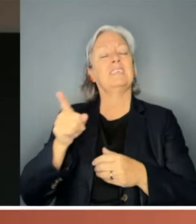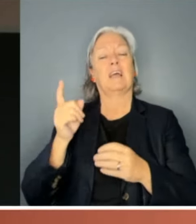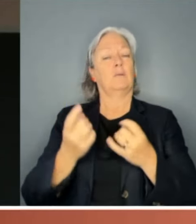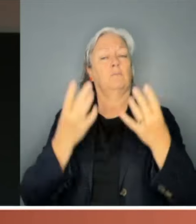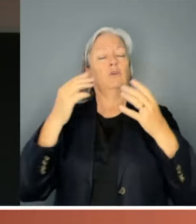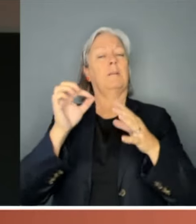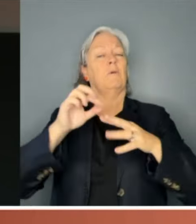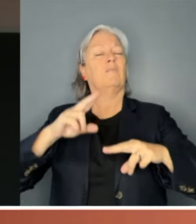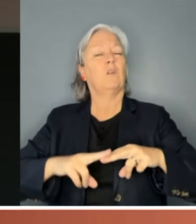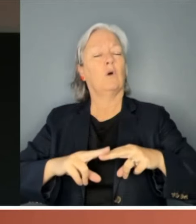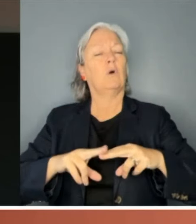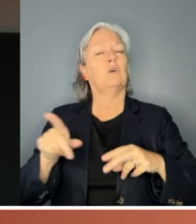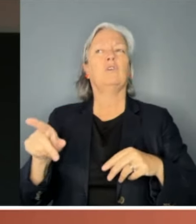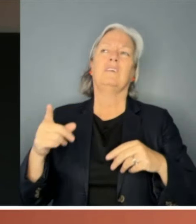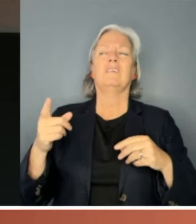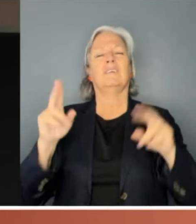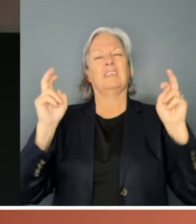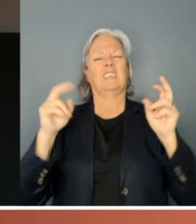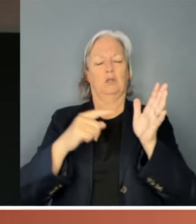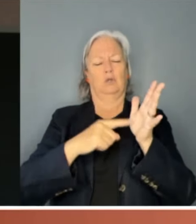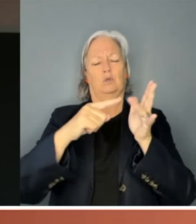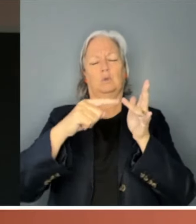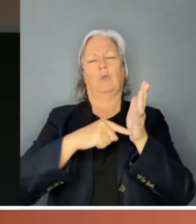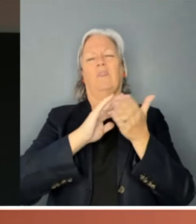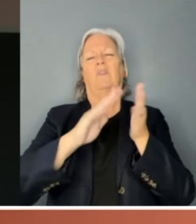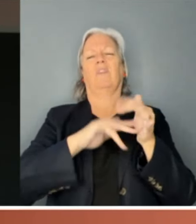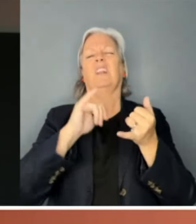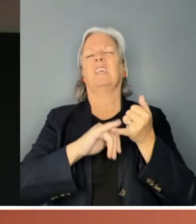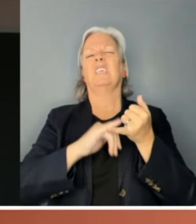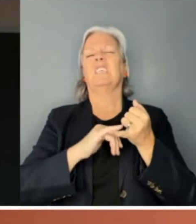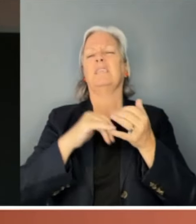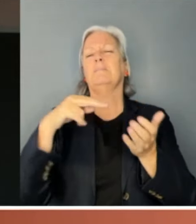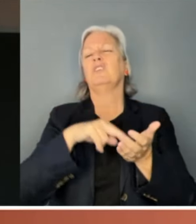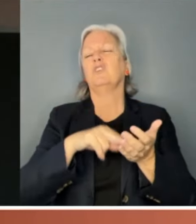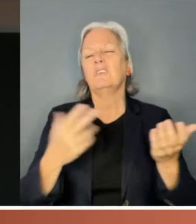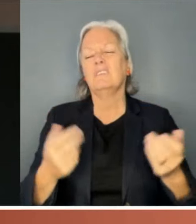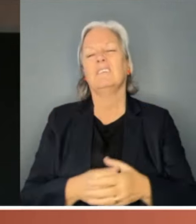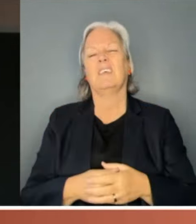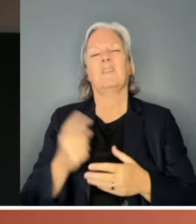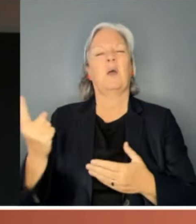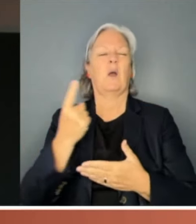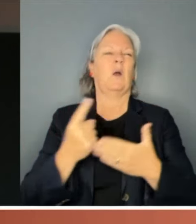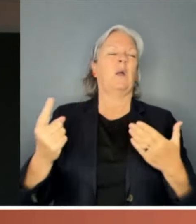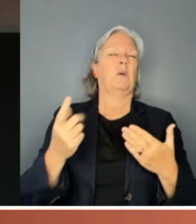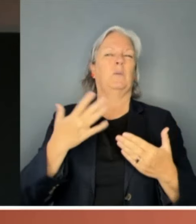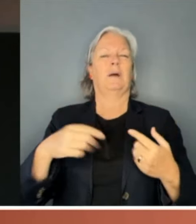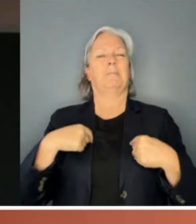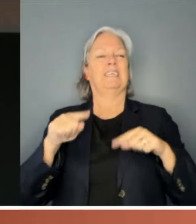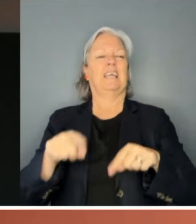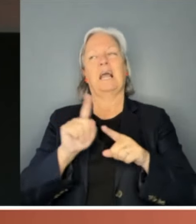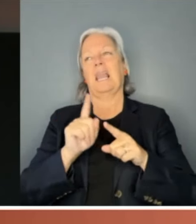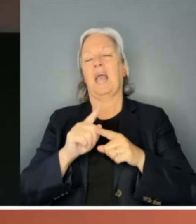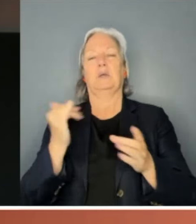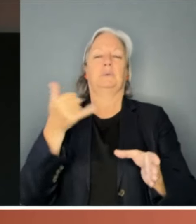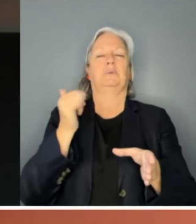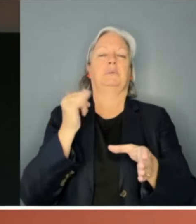as a toothless position and later said, they only wanted me to pour the tea. Interestingly, over half a